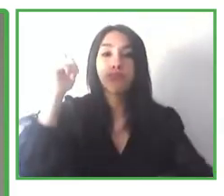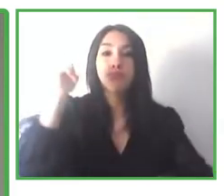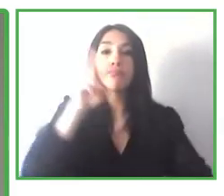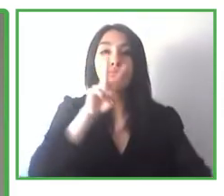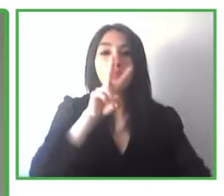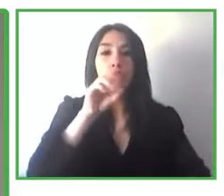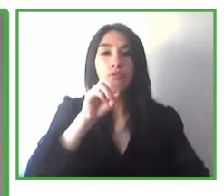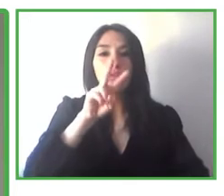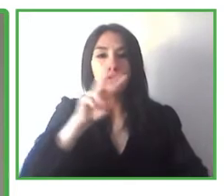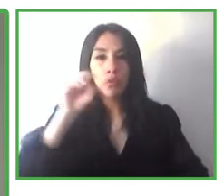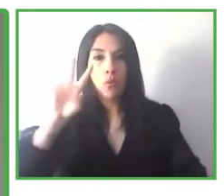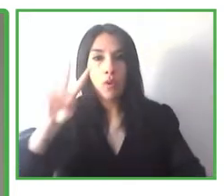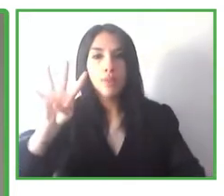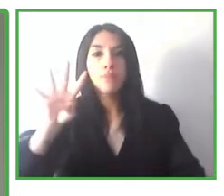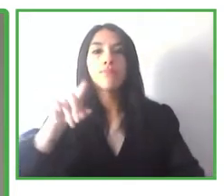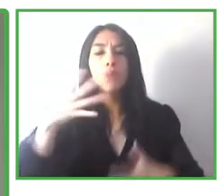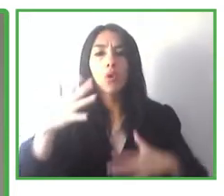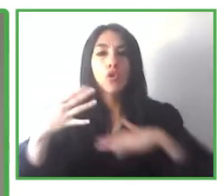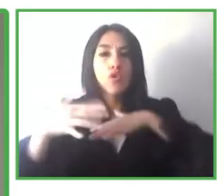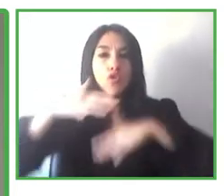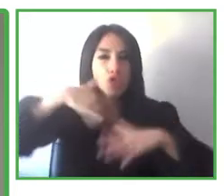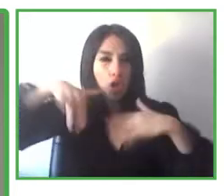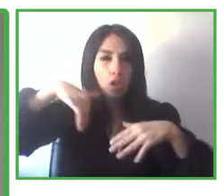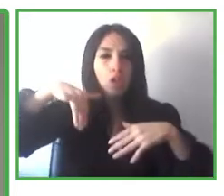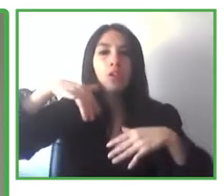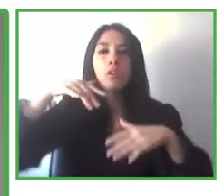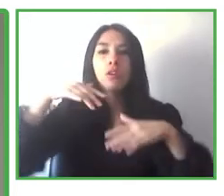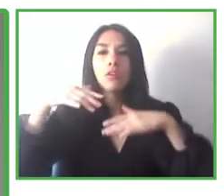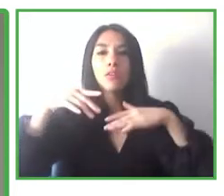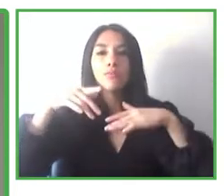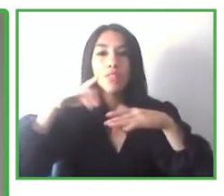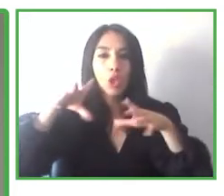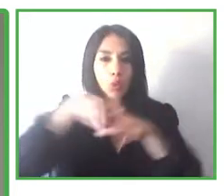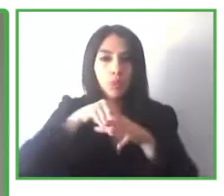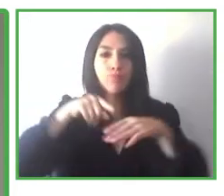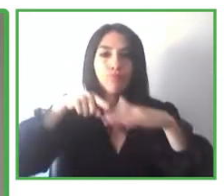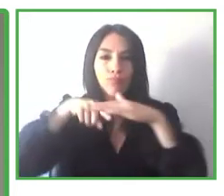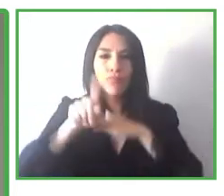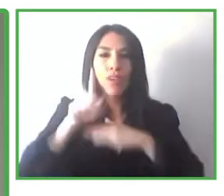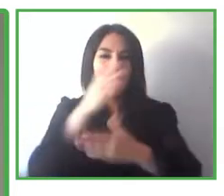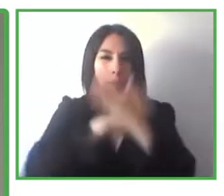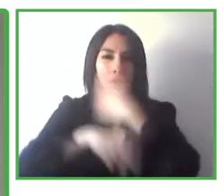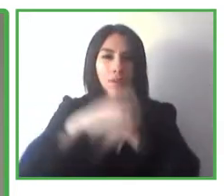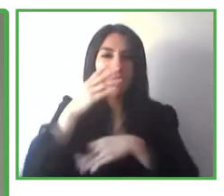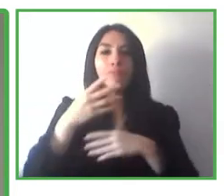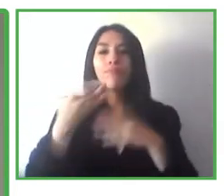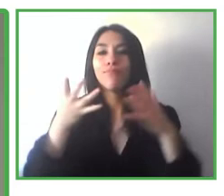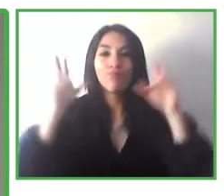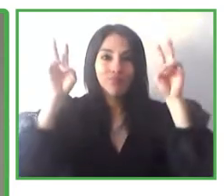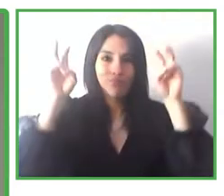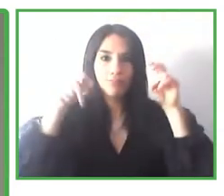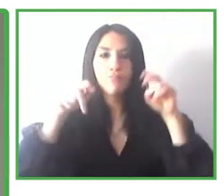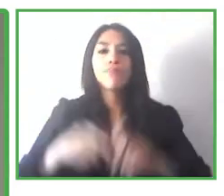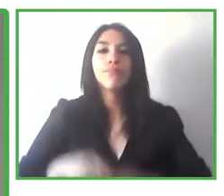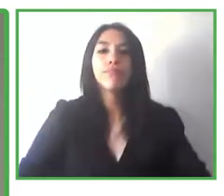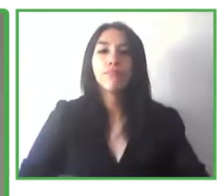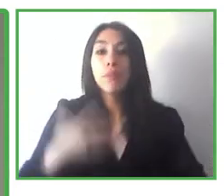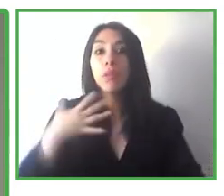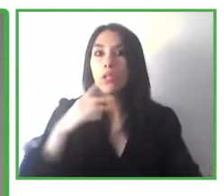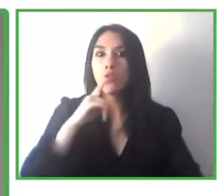area of the inclusion of people with disabilities, accessibility to digital technologies,